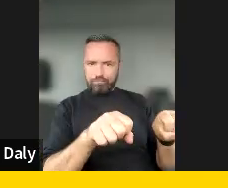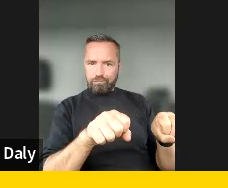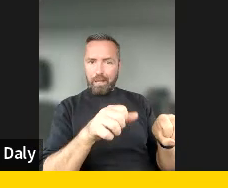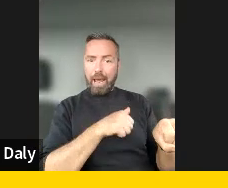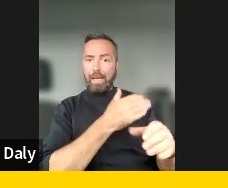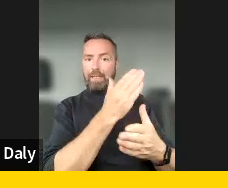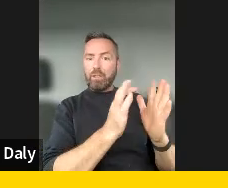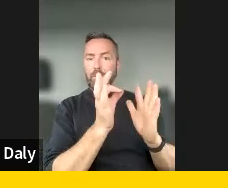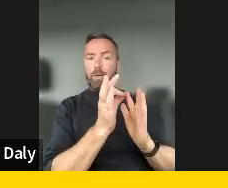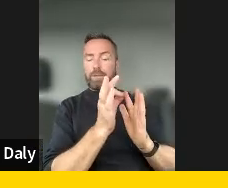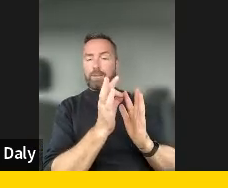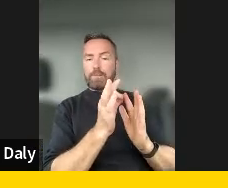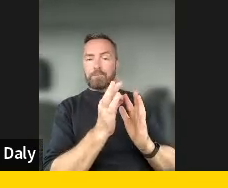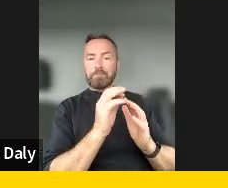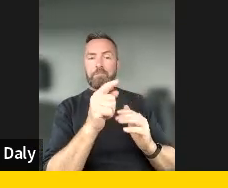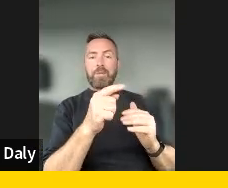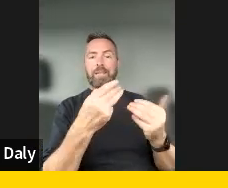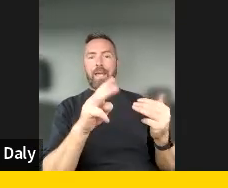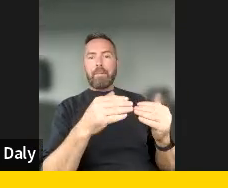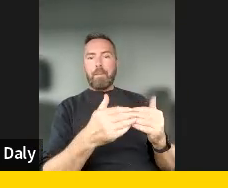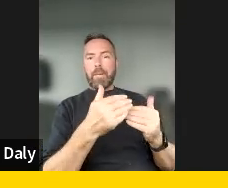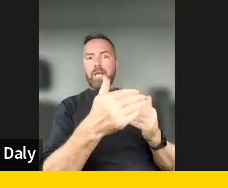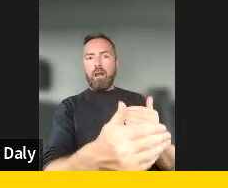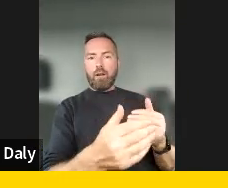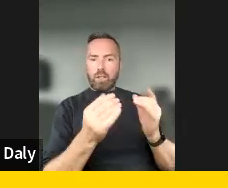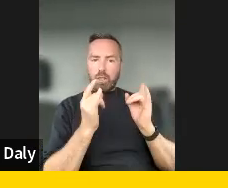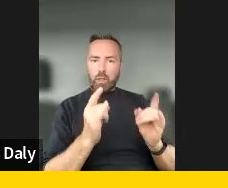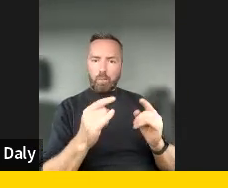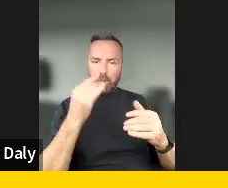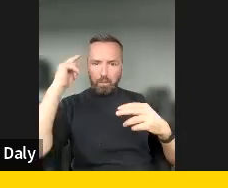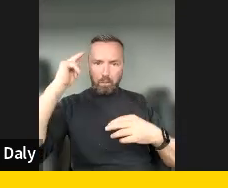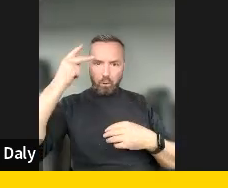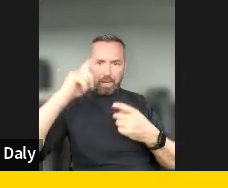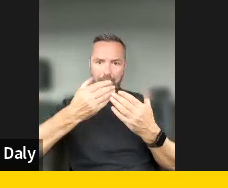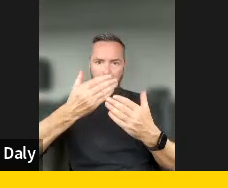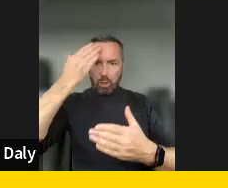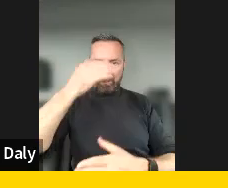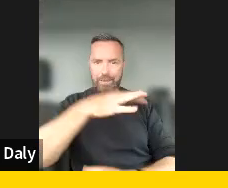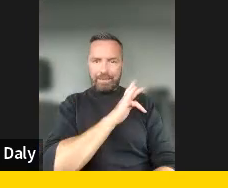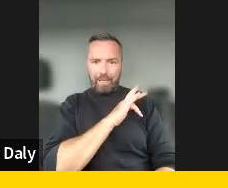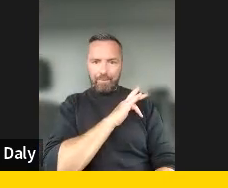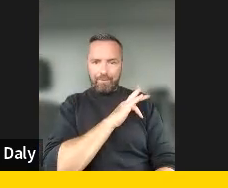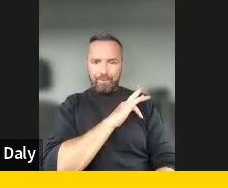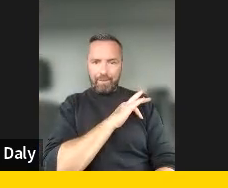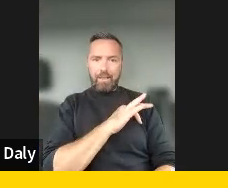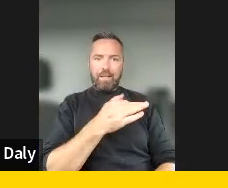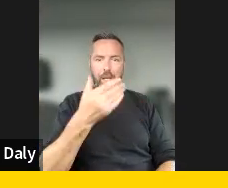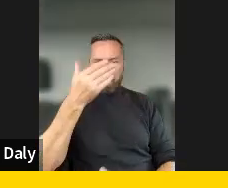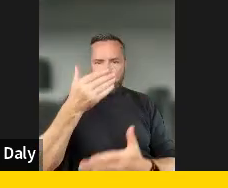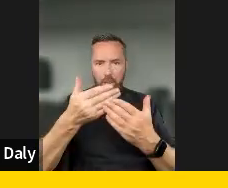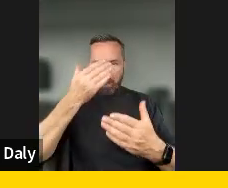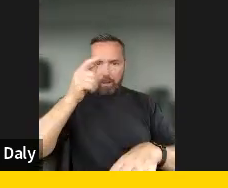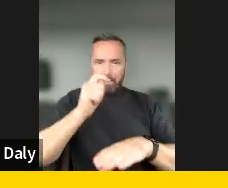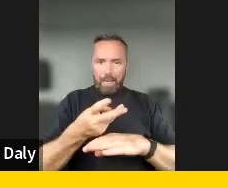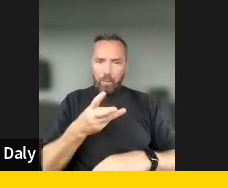goes beyond the human, uh, process and starts learning on its own what is the best, uh, ways forward. Well,